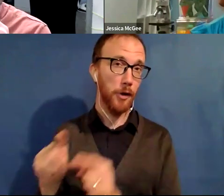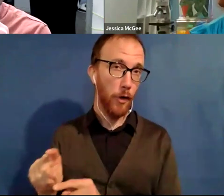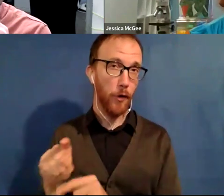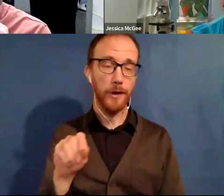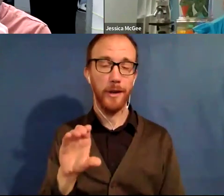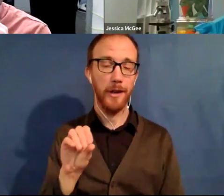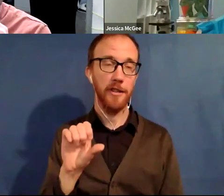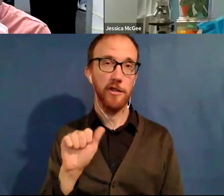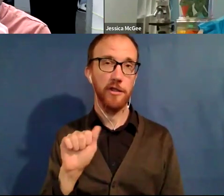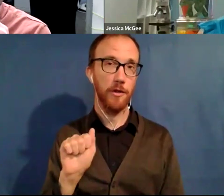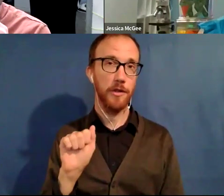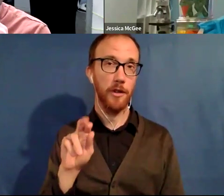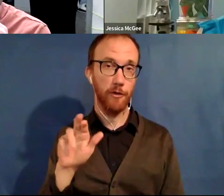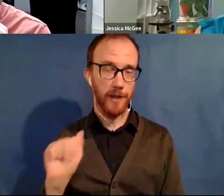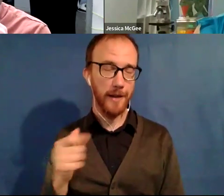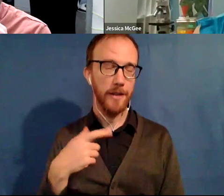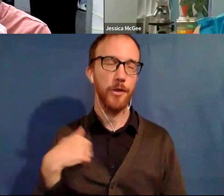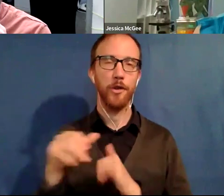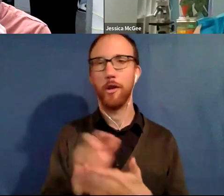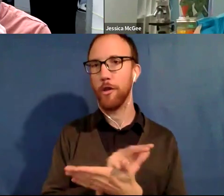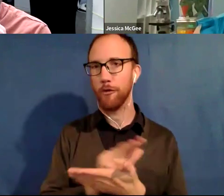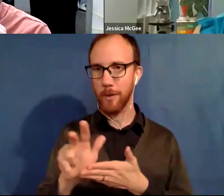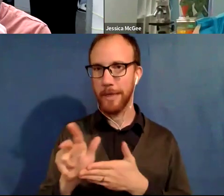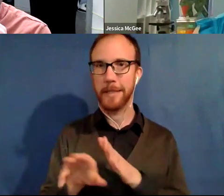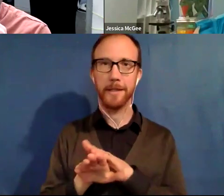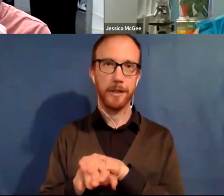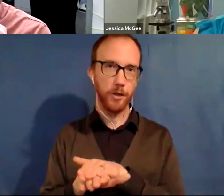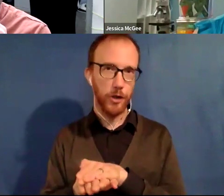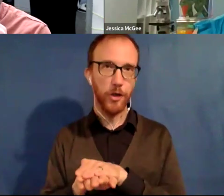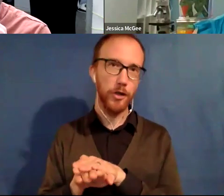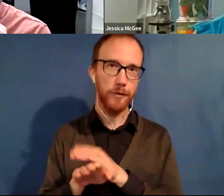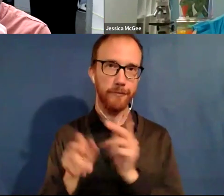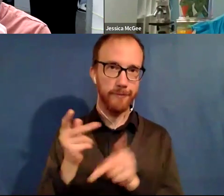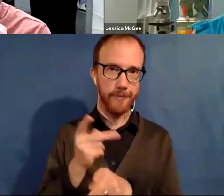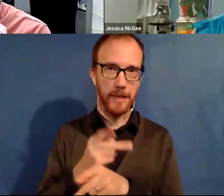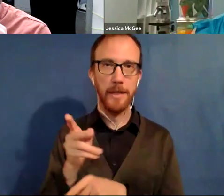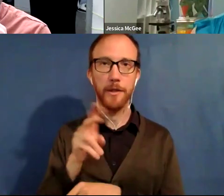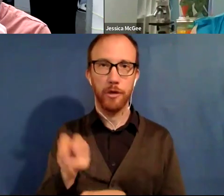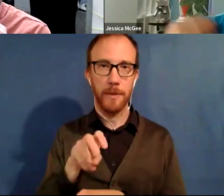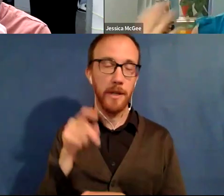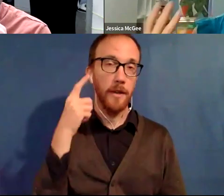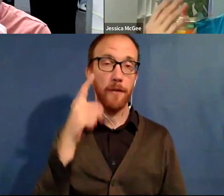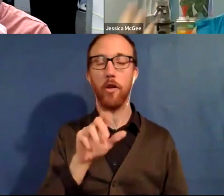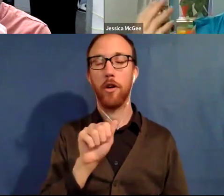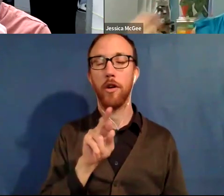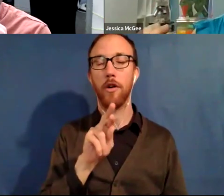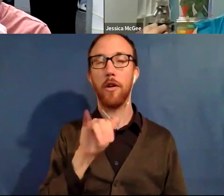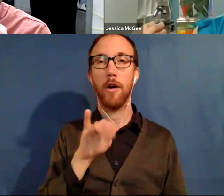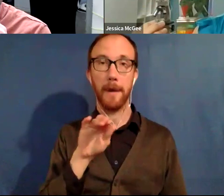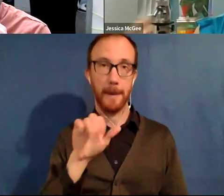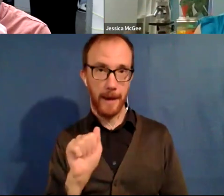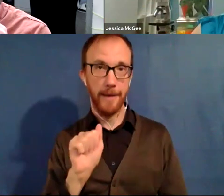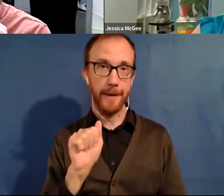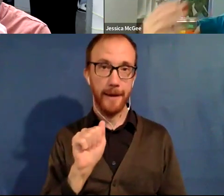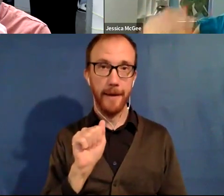did a three week sea turtle conservation trip where I was there for an event called Arribata, which is a mass sea turtle